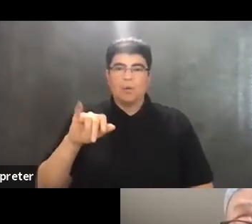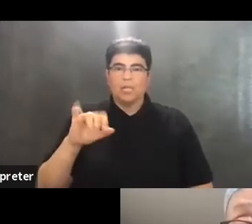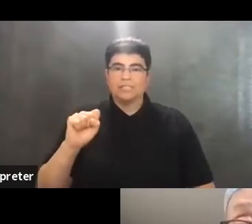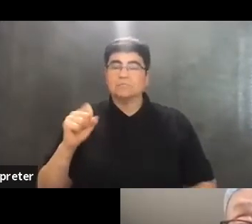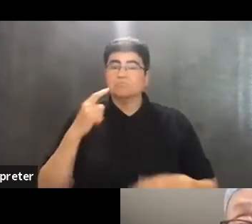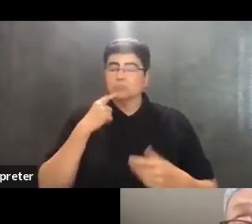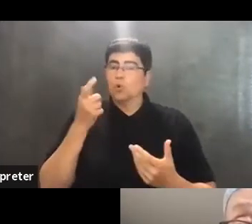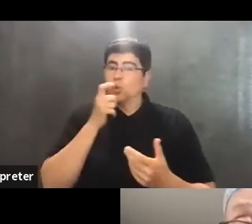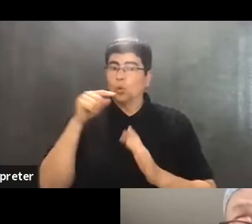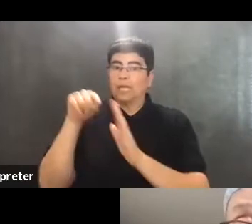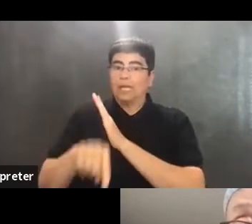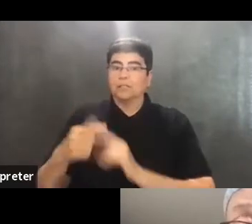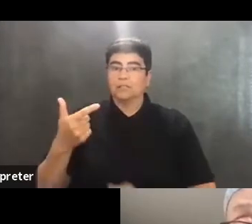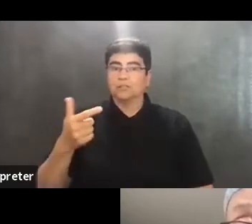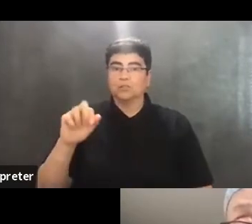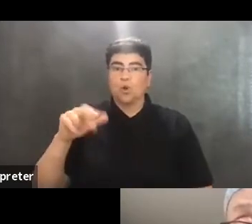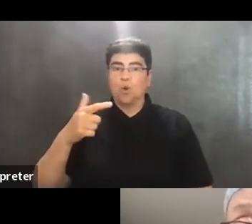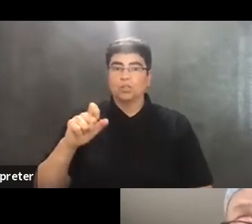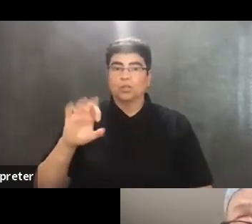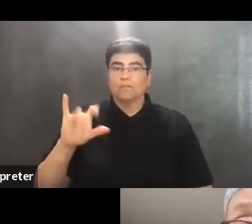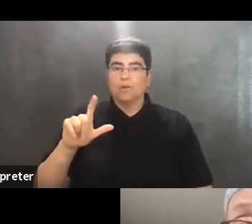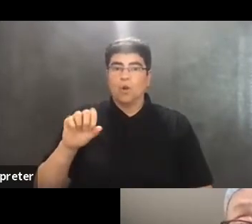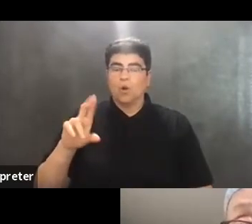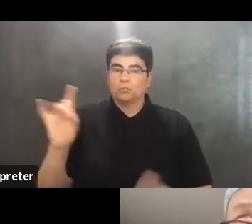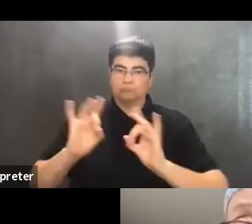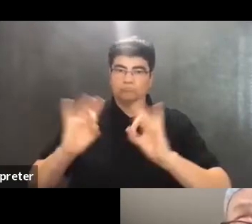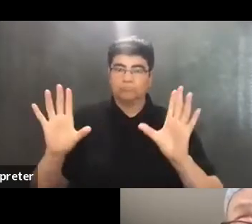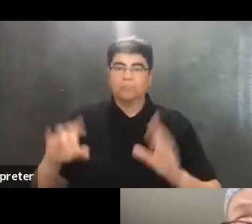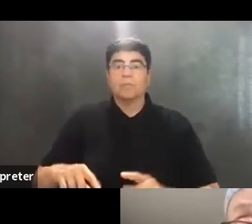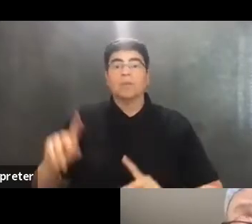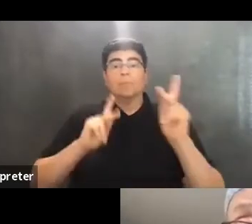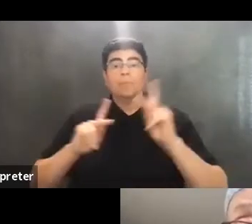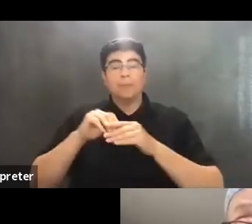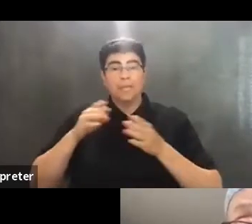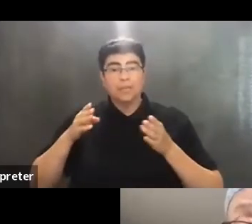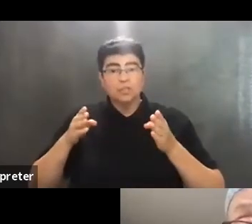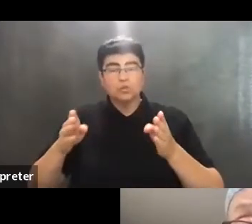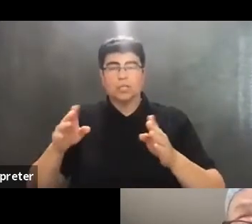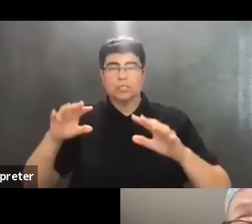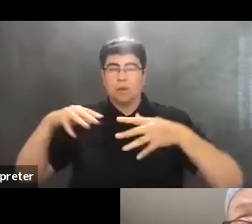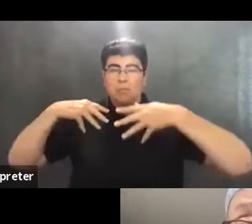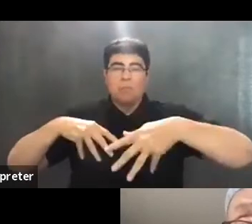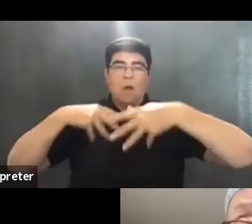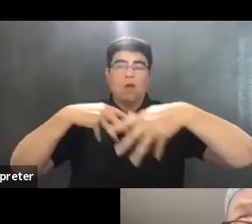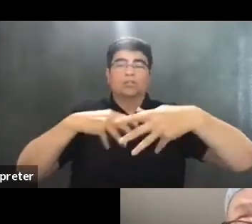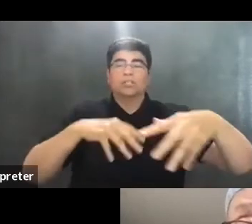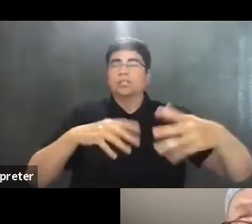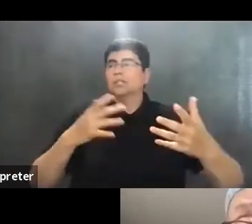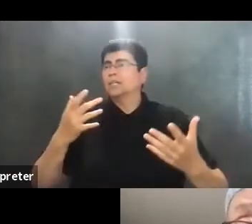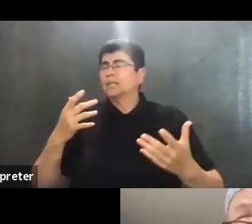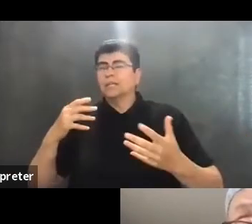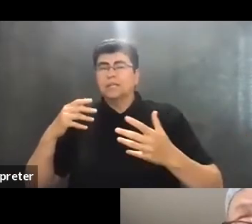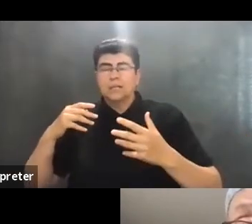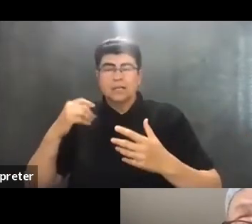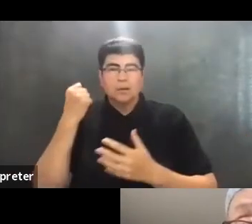George Floyd. There are people moving in the streets. There are concepts that are articulating